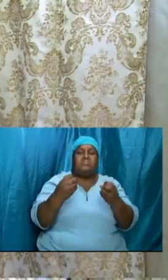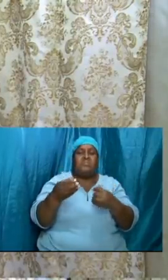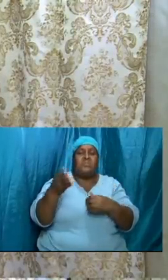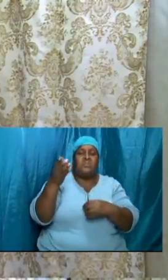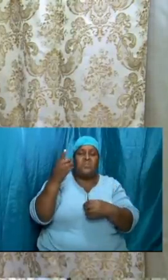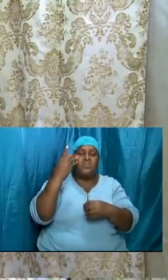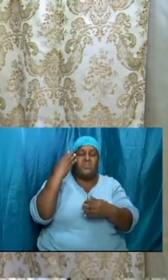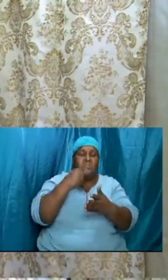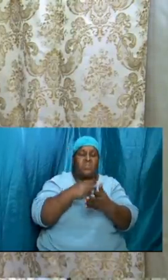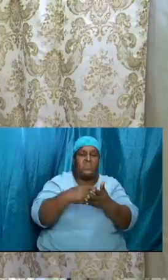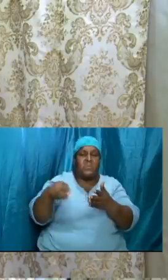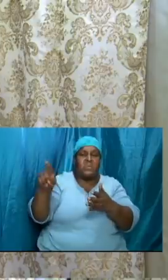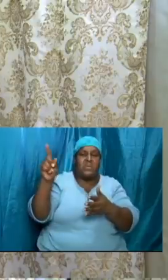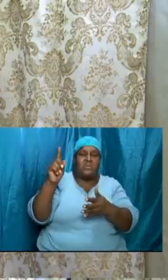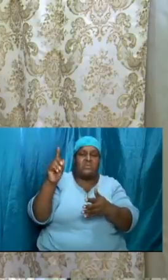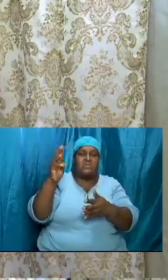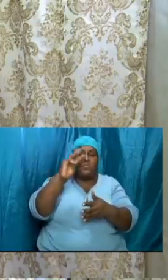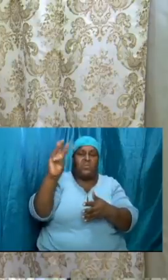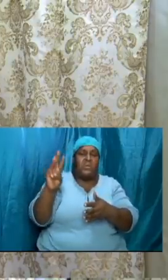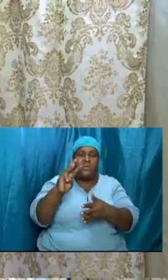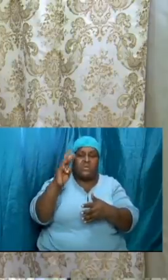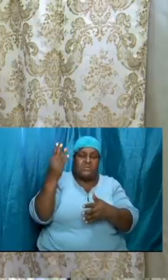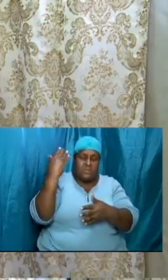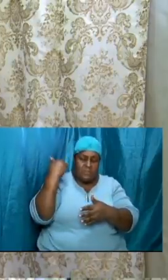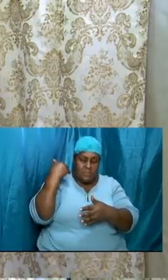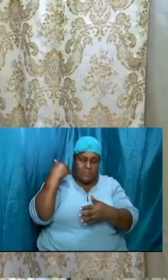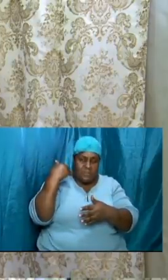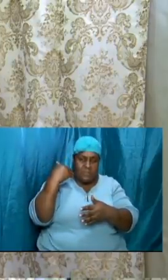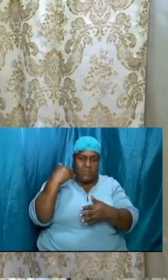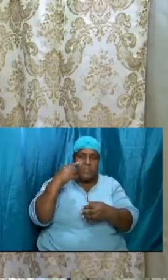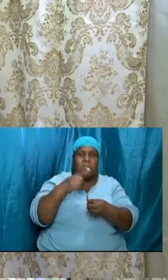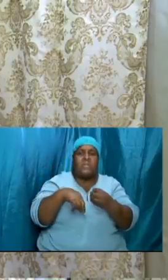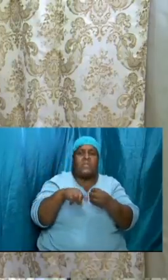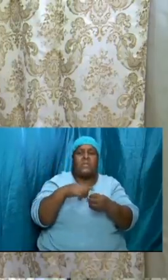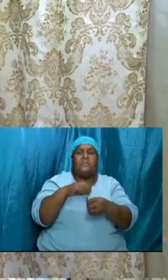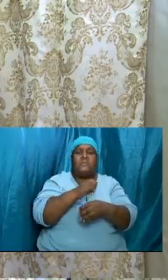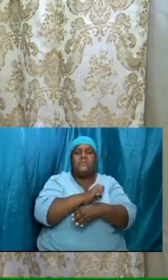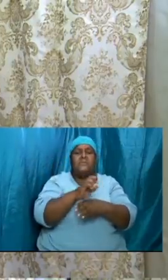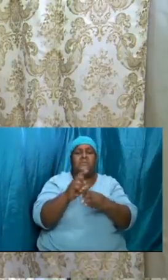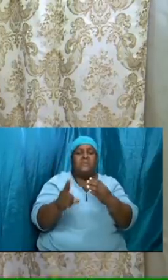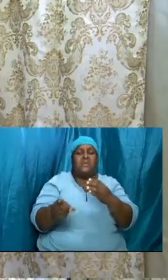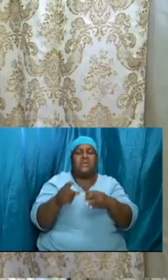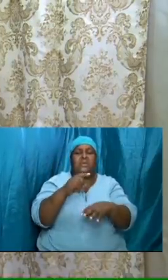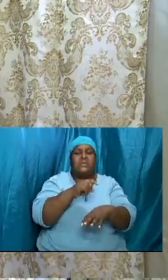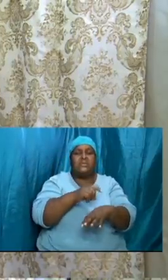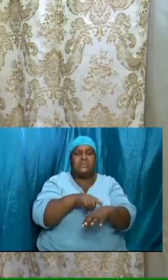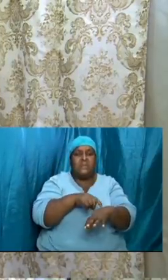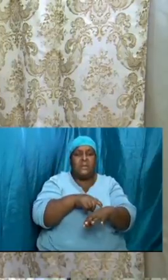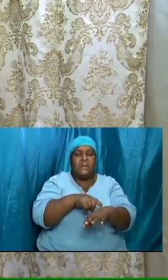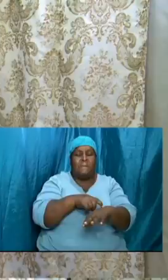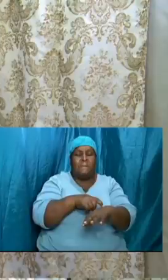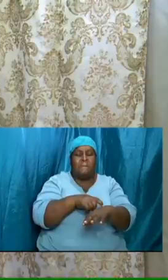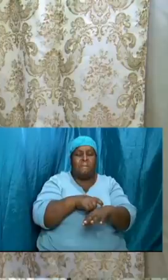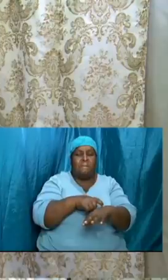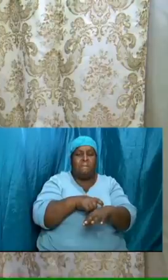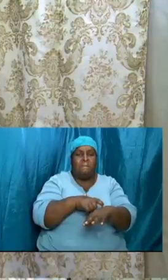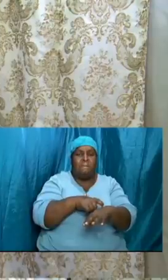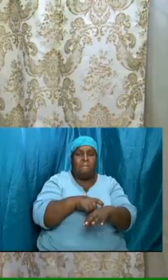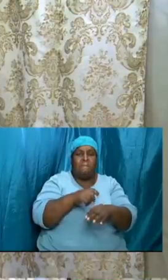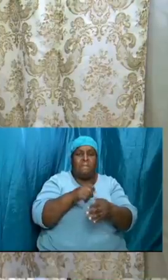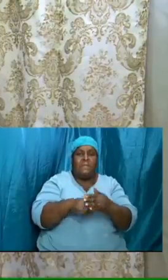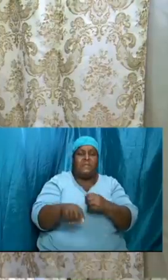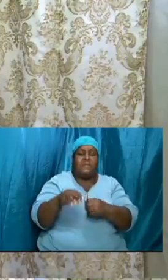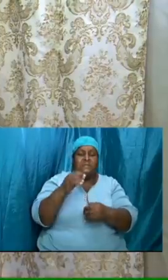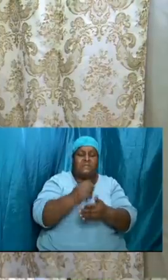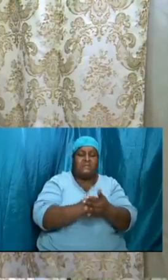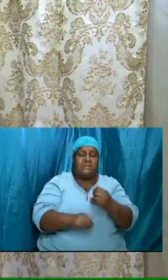to the end times, and it has certainly generated quite a bit